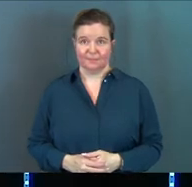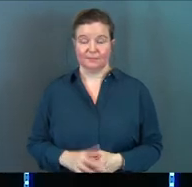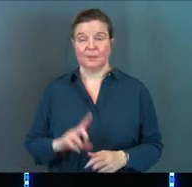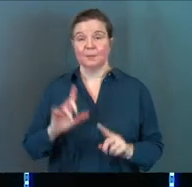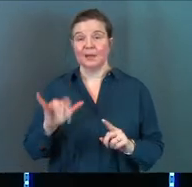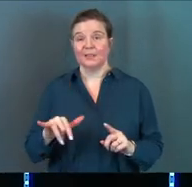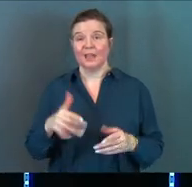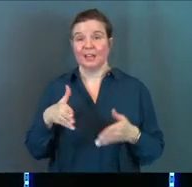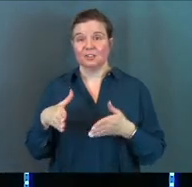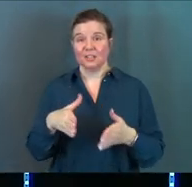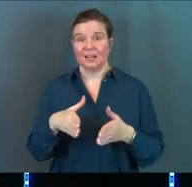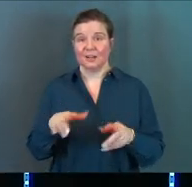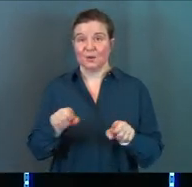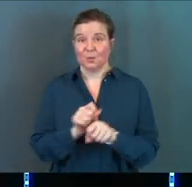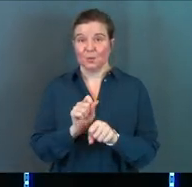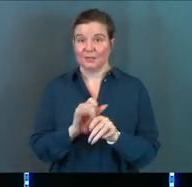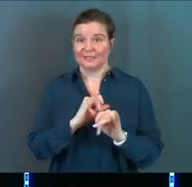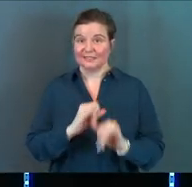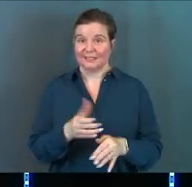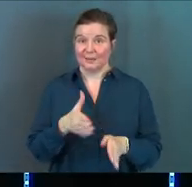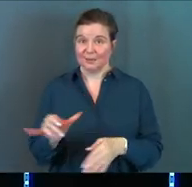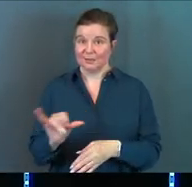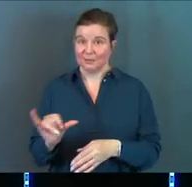But that channel works the other way too.